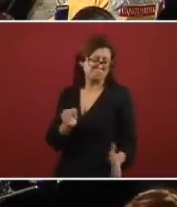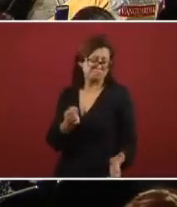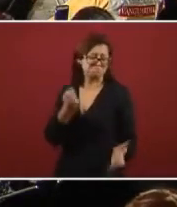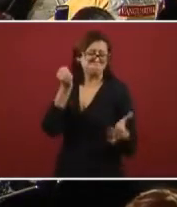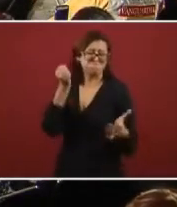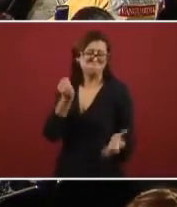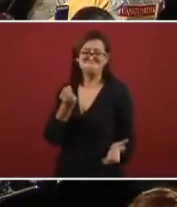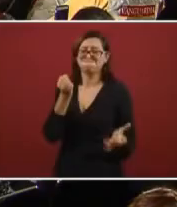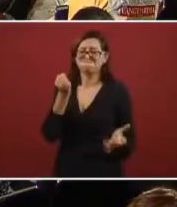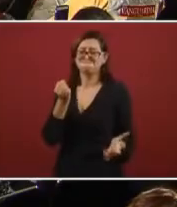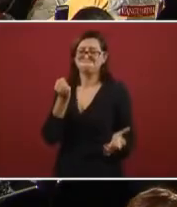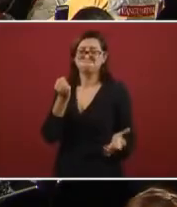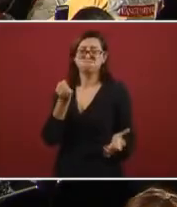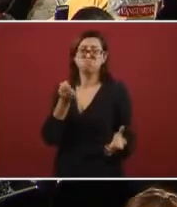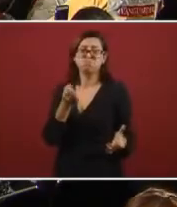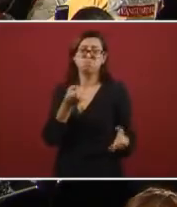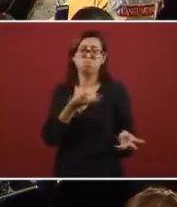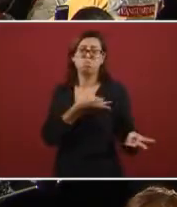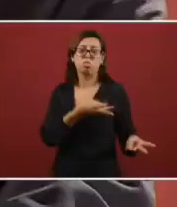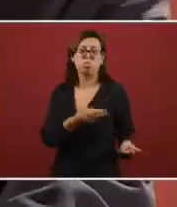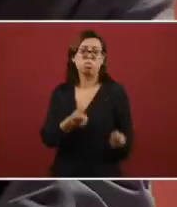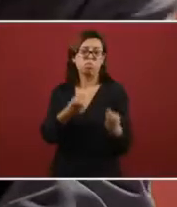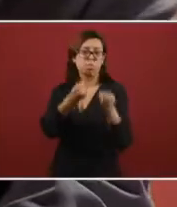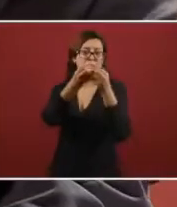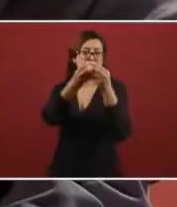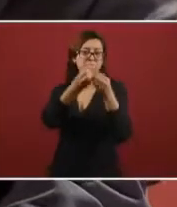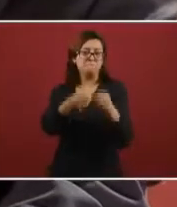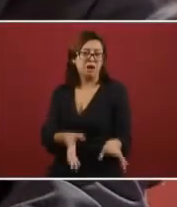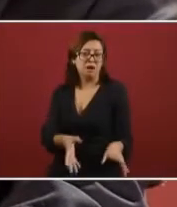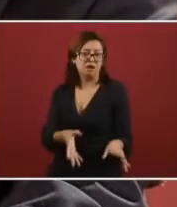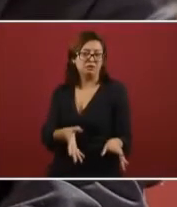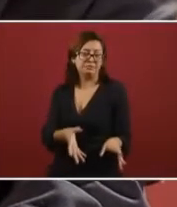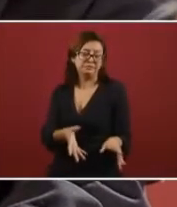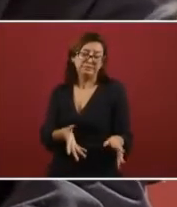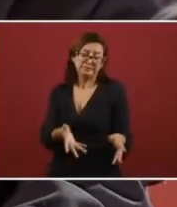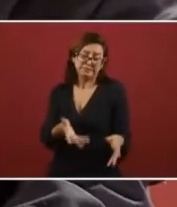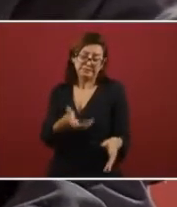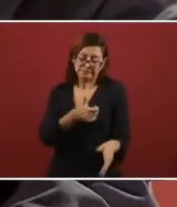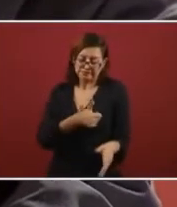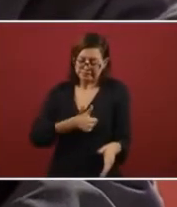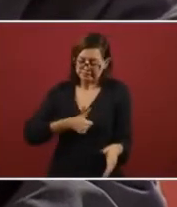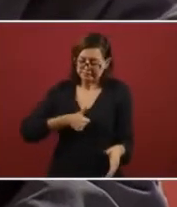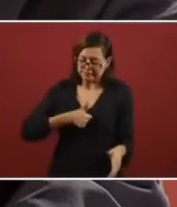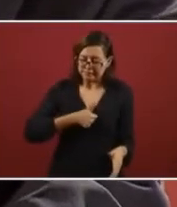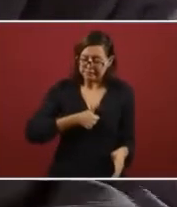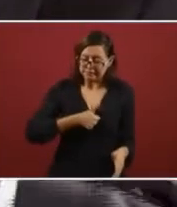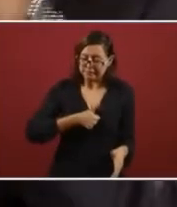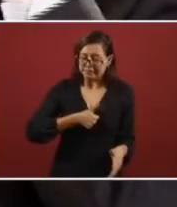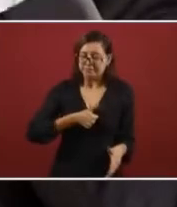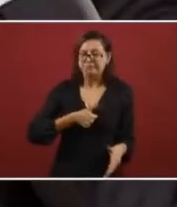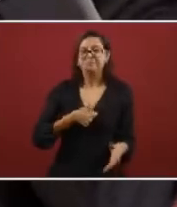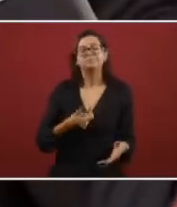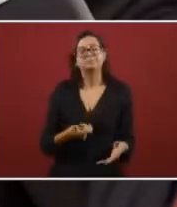benevolent way. In effect, when Portillo